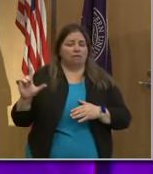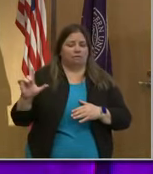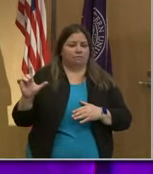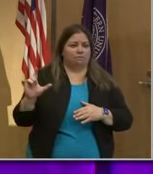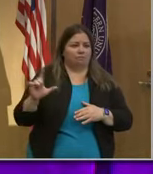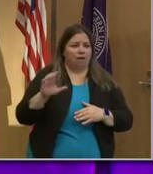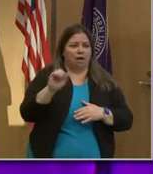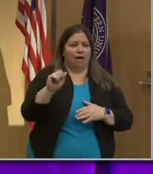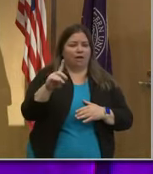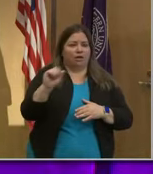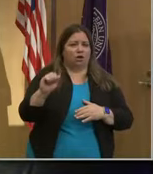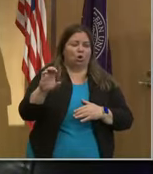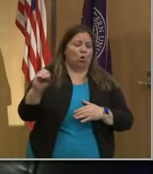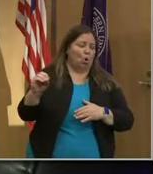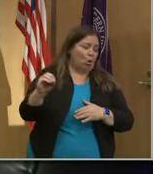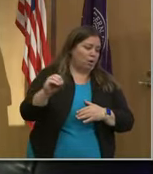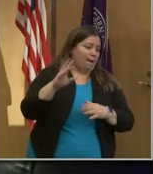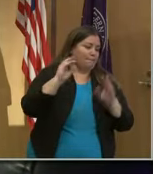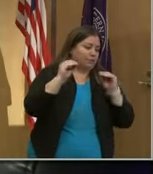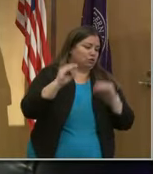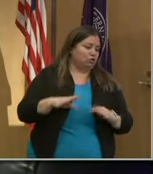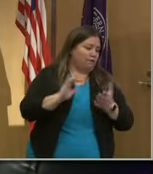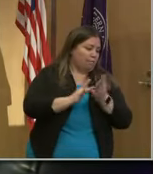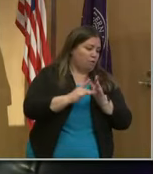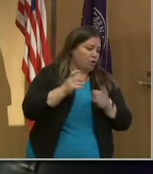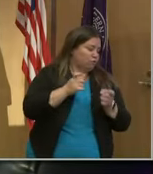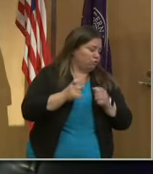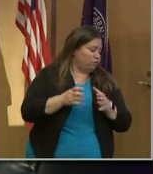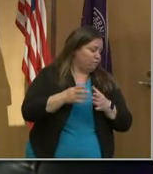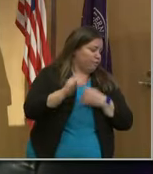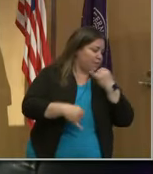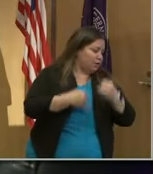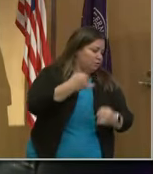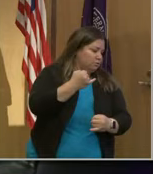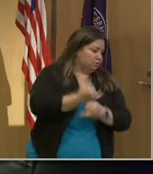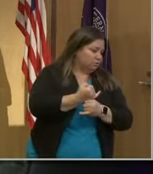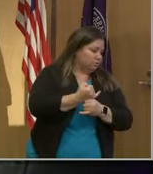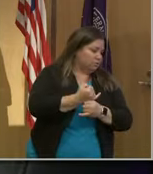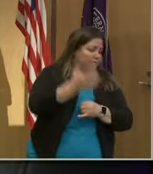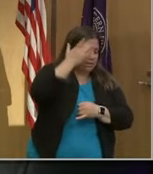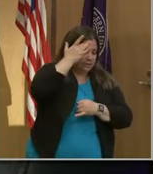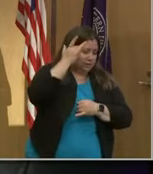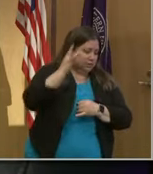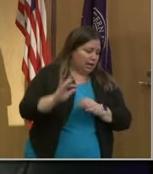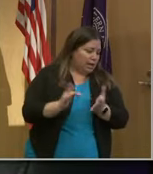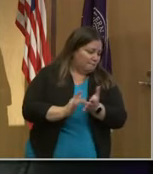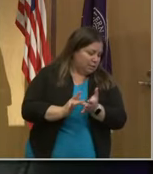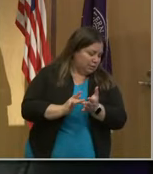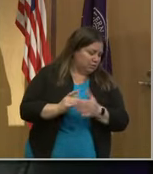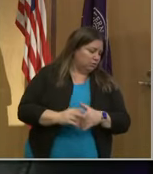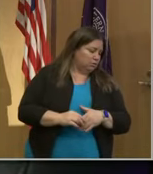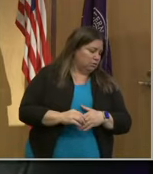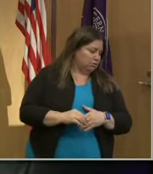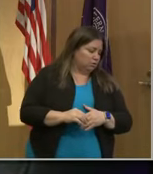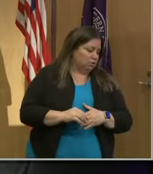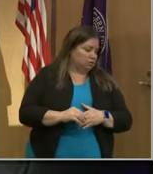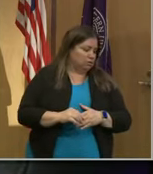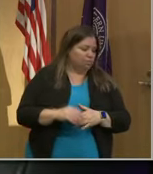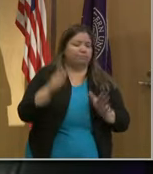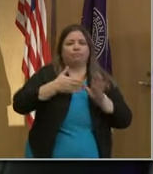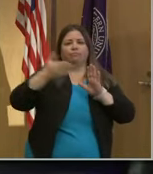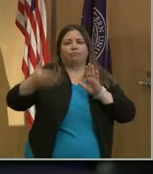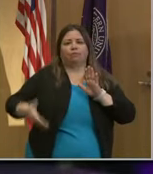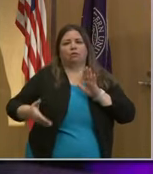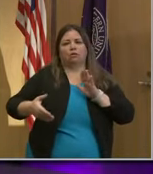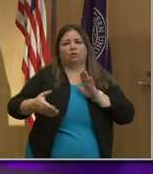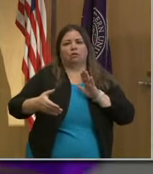Abel Koh, Professor of Medicine and Director for the Institute for Augmented Intelligence and Medicine. Next to